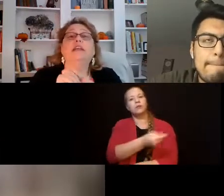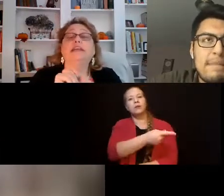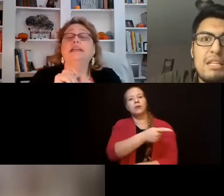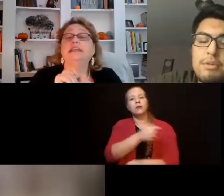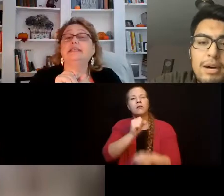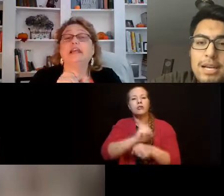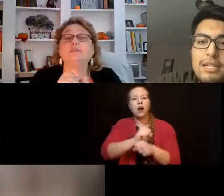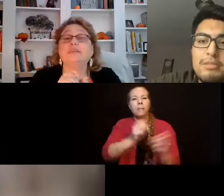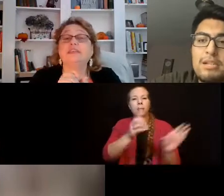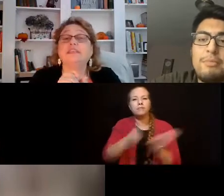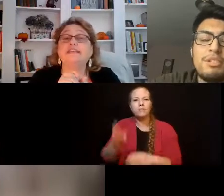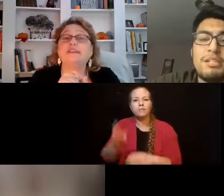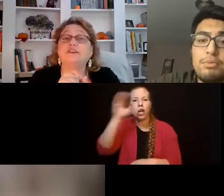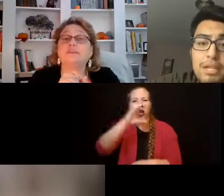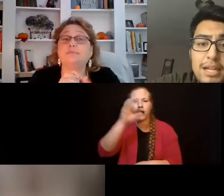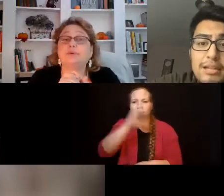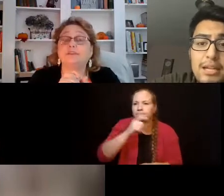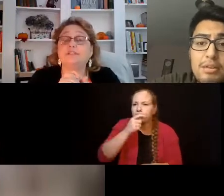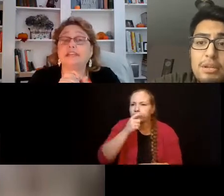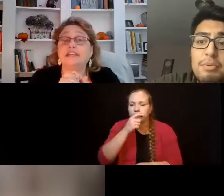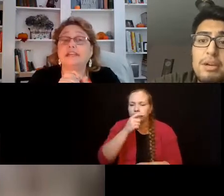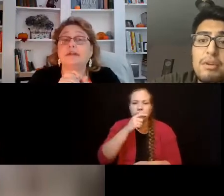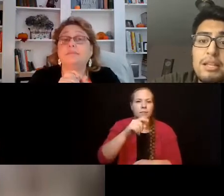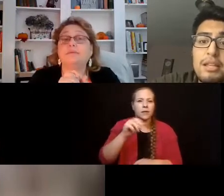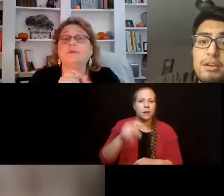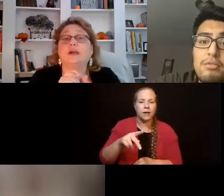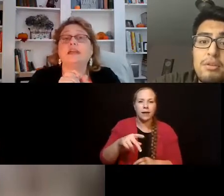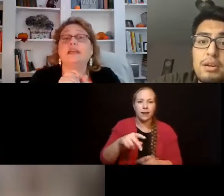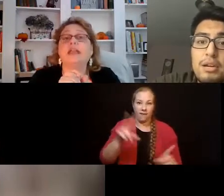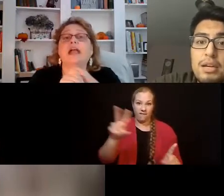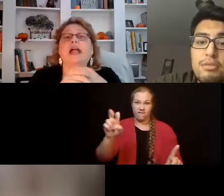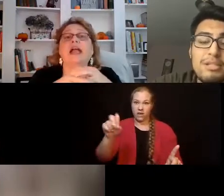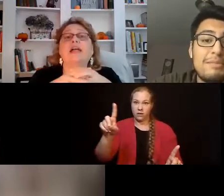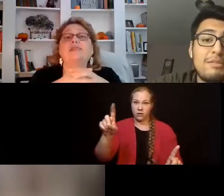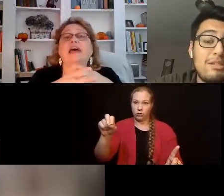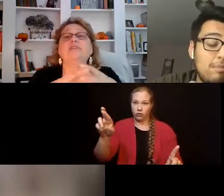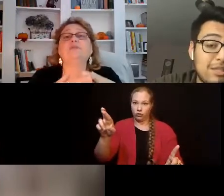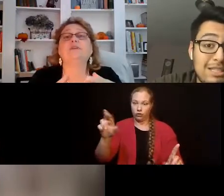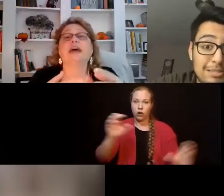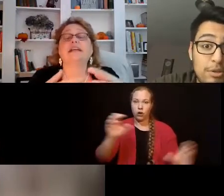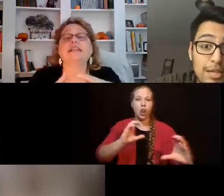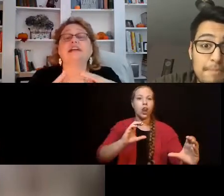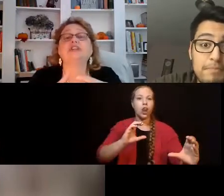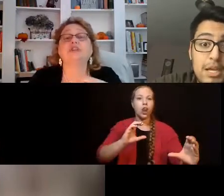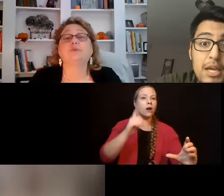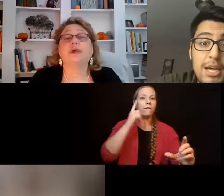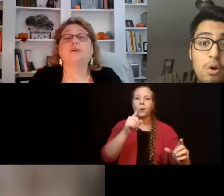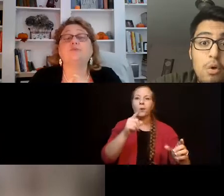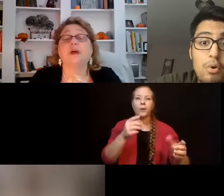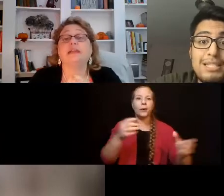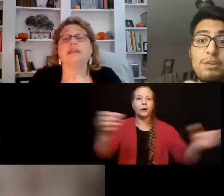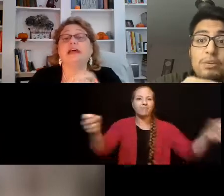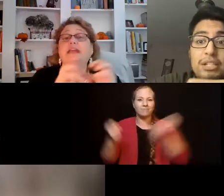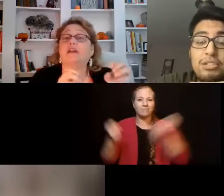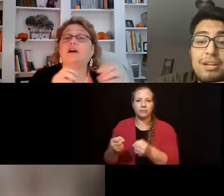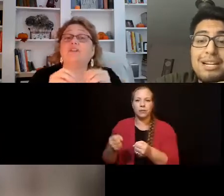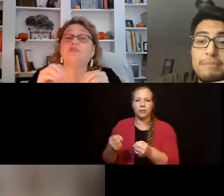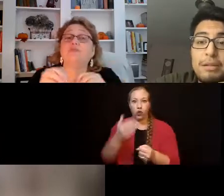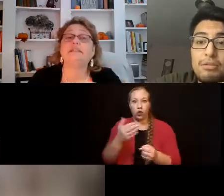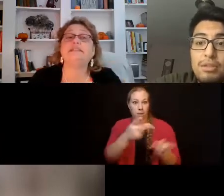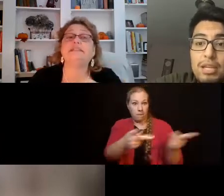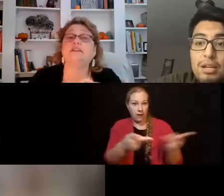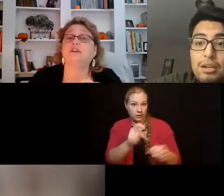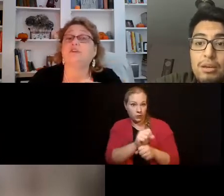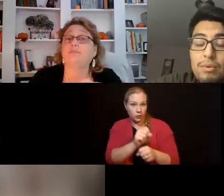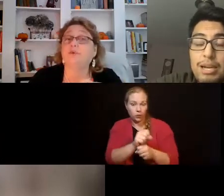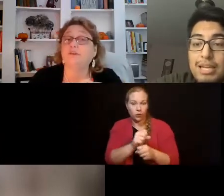where he can connect with the things that are important to him, right? And that's where that connection around Ryanette and all